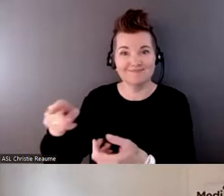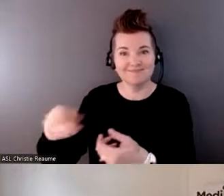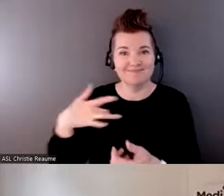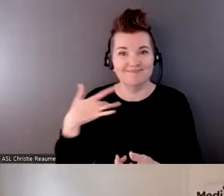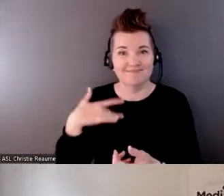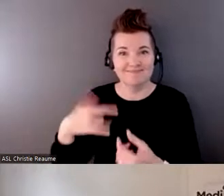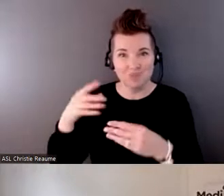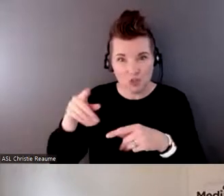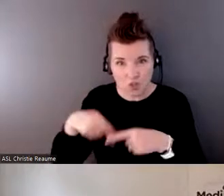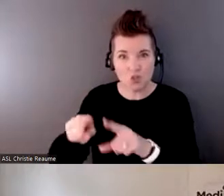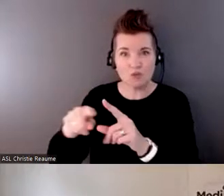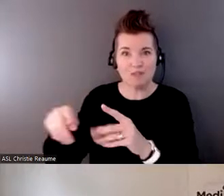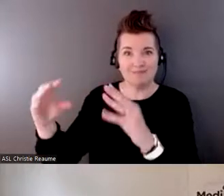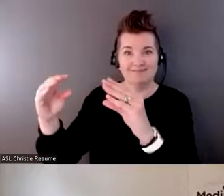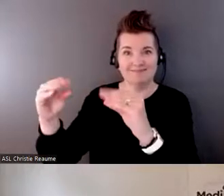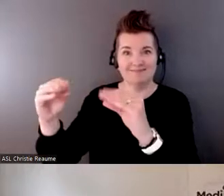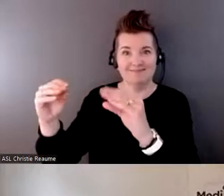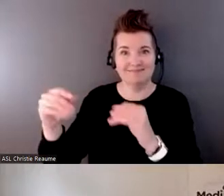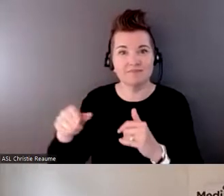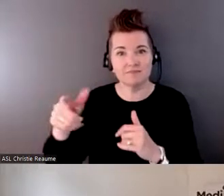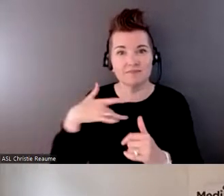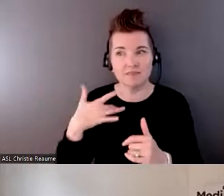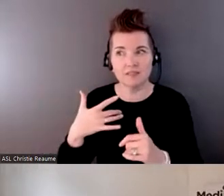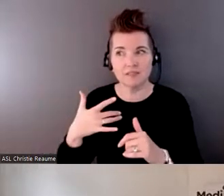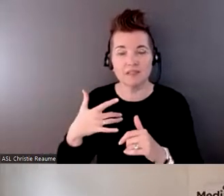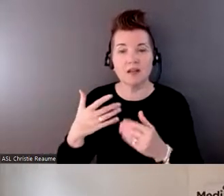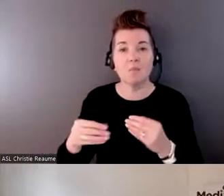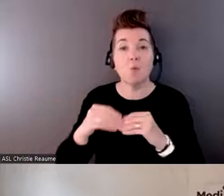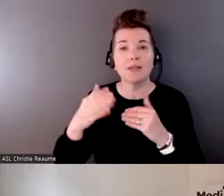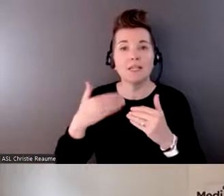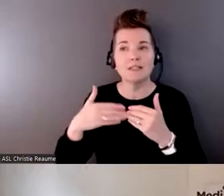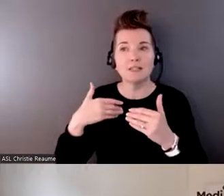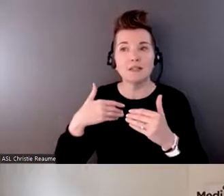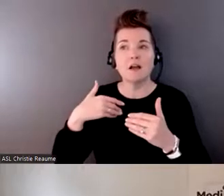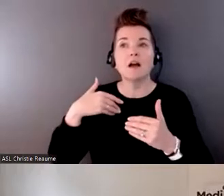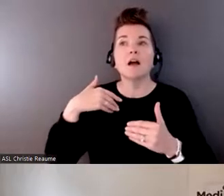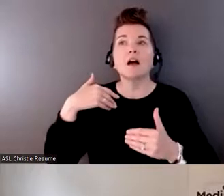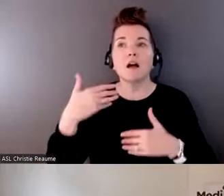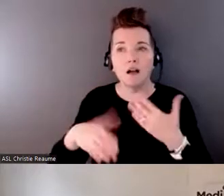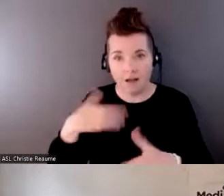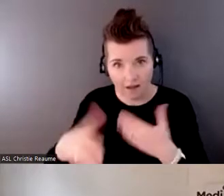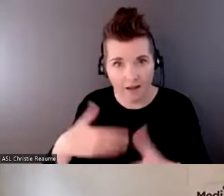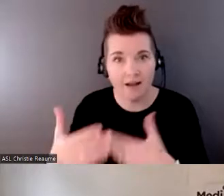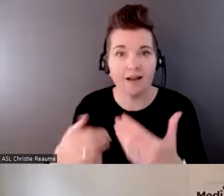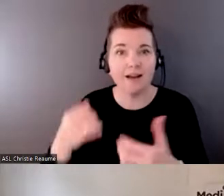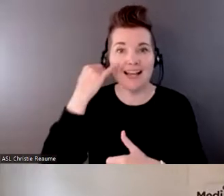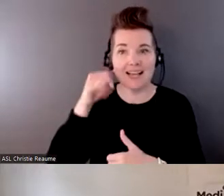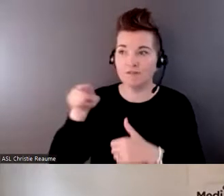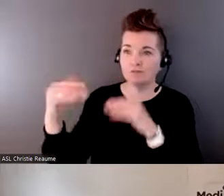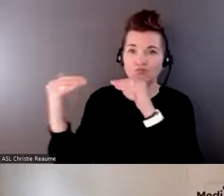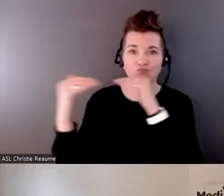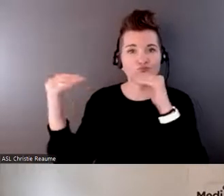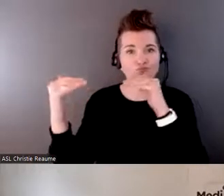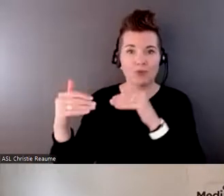easier to learn. it's less daunting to take that first step. If you're doing it with somebody that is that you recognize as being a peer, because